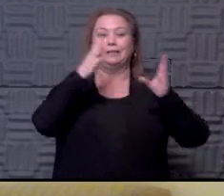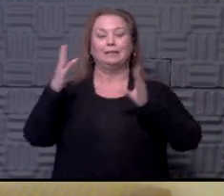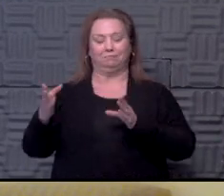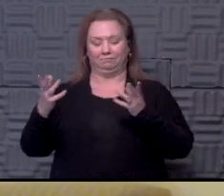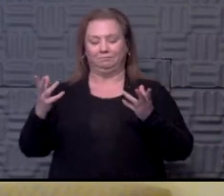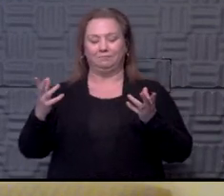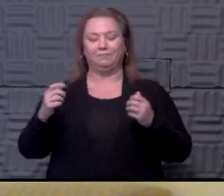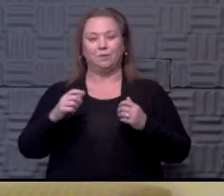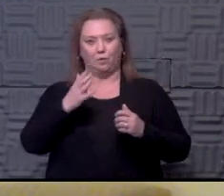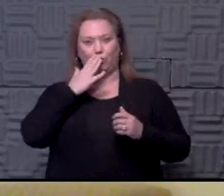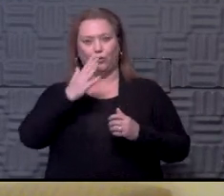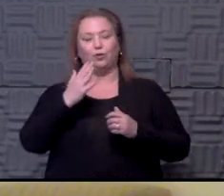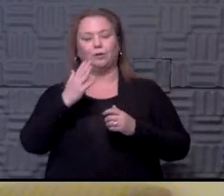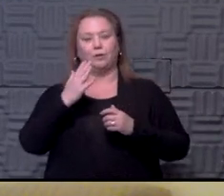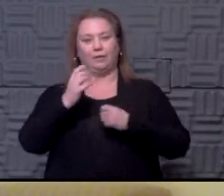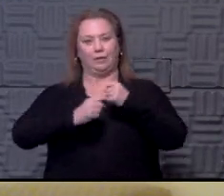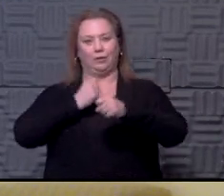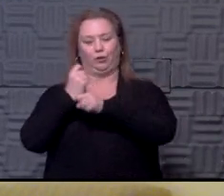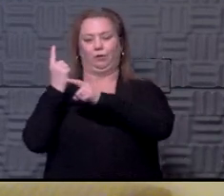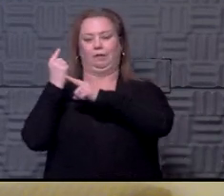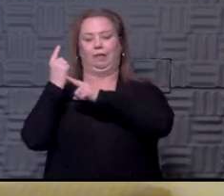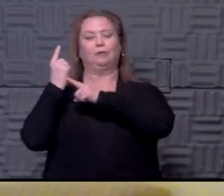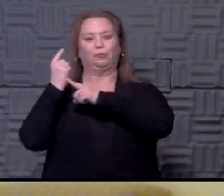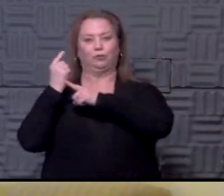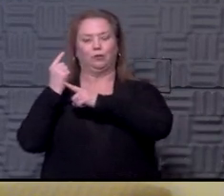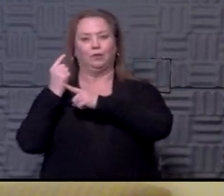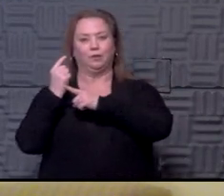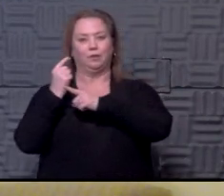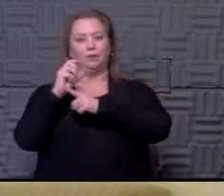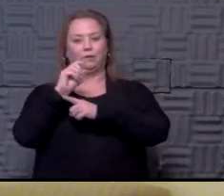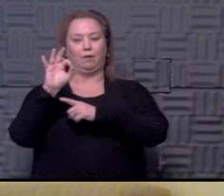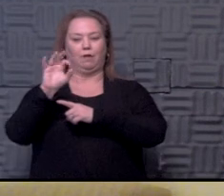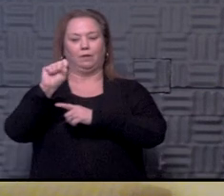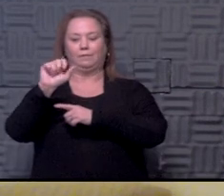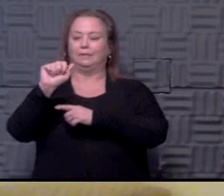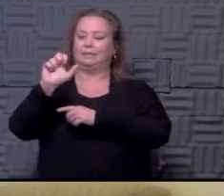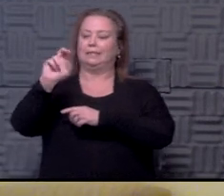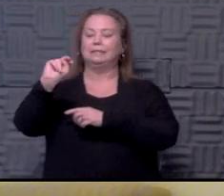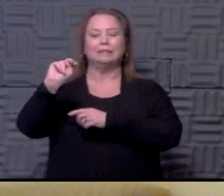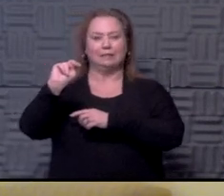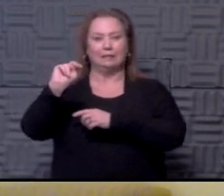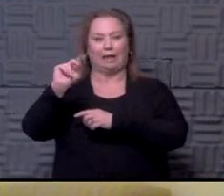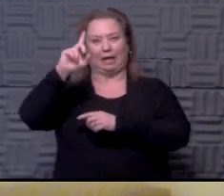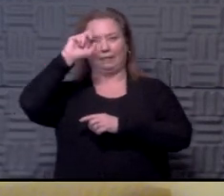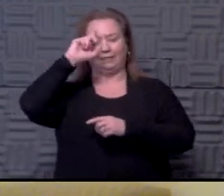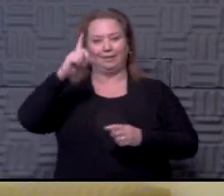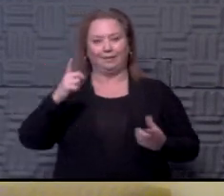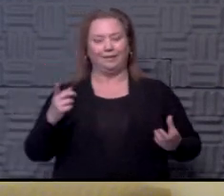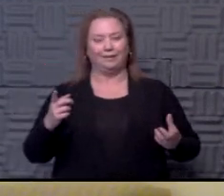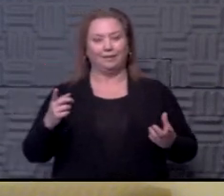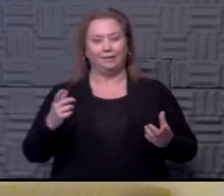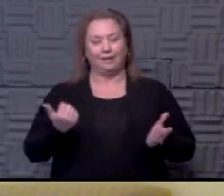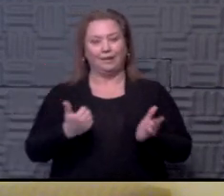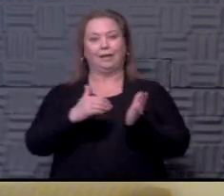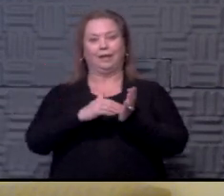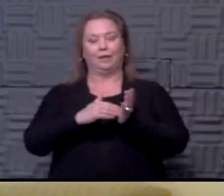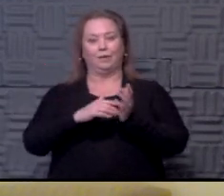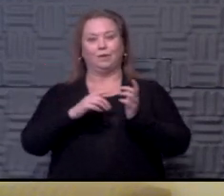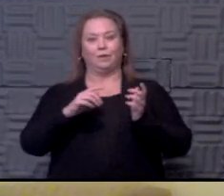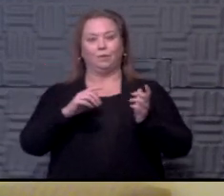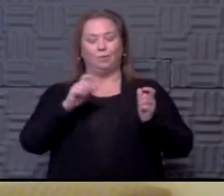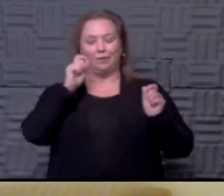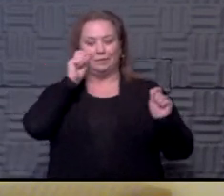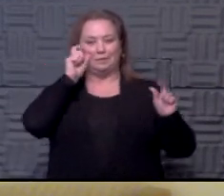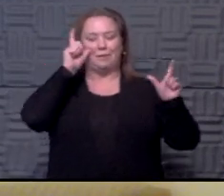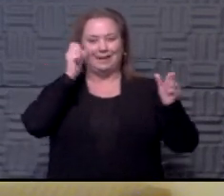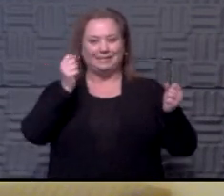back. We had a good season last season rolling into the offseason. And I really think that, again, we're going to surprise a lot of